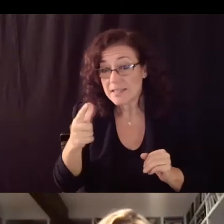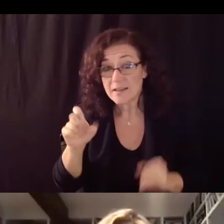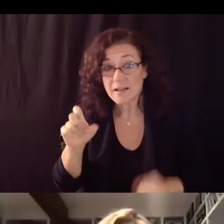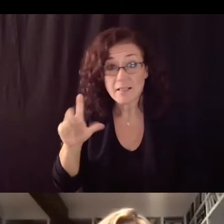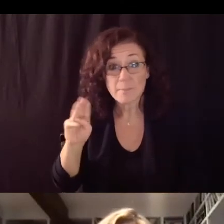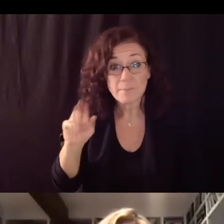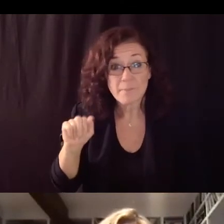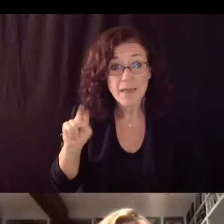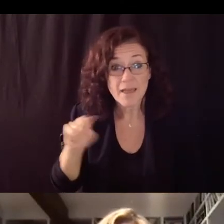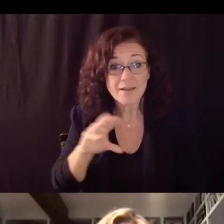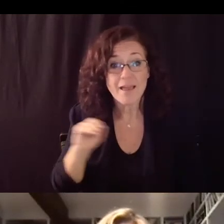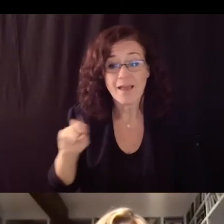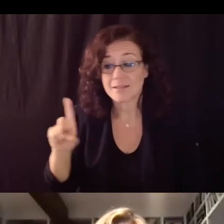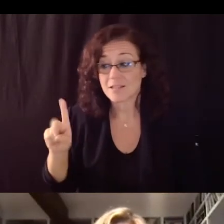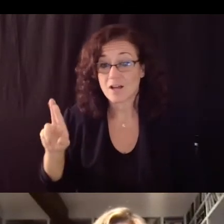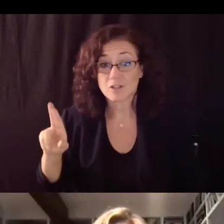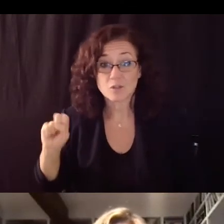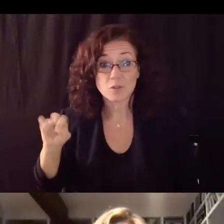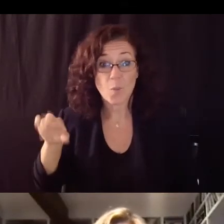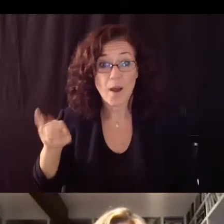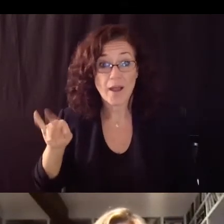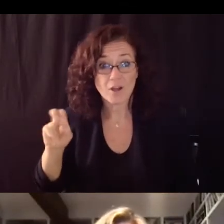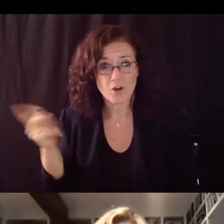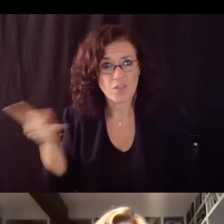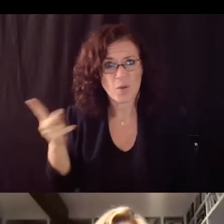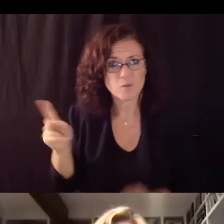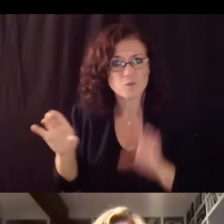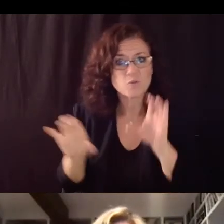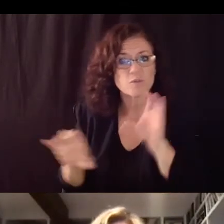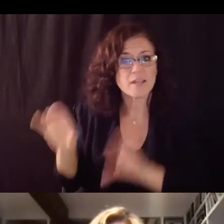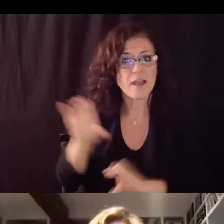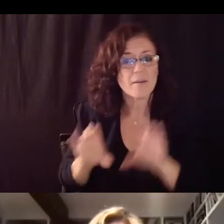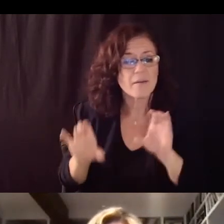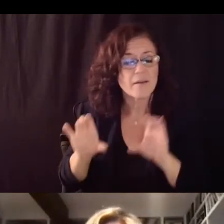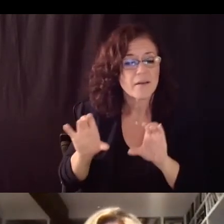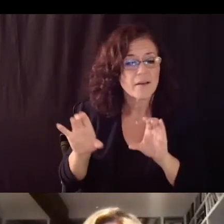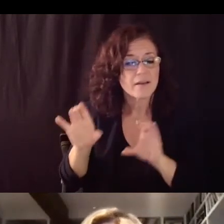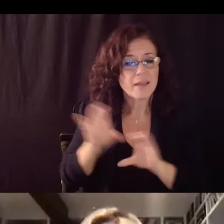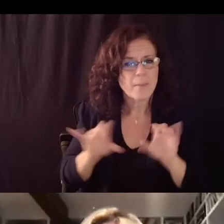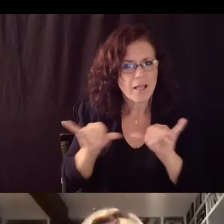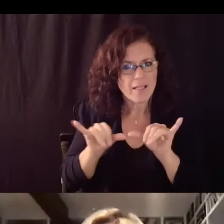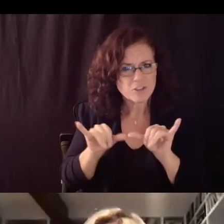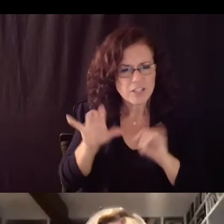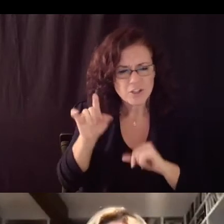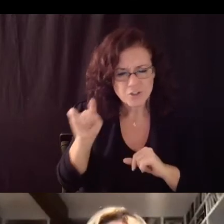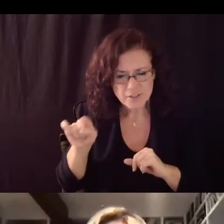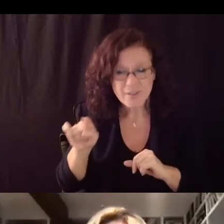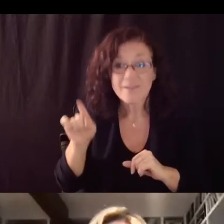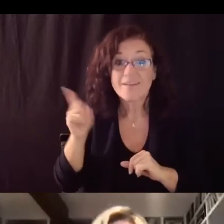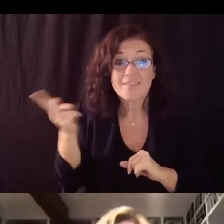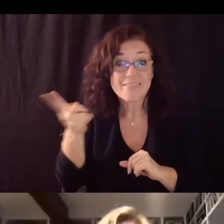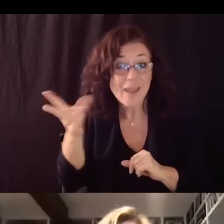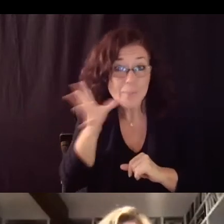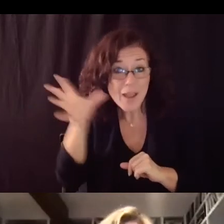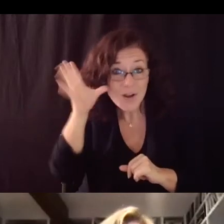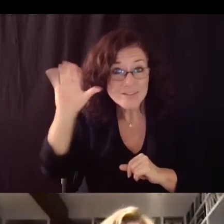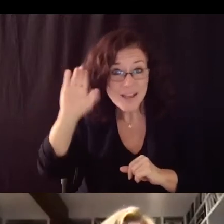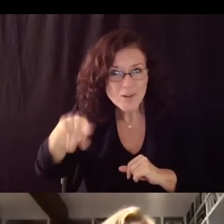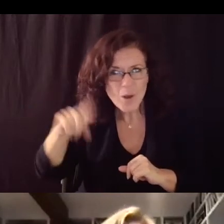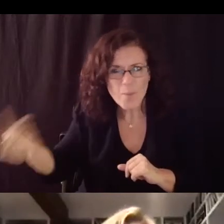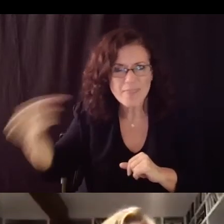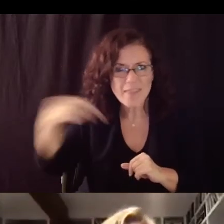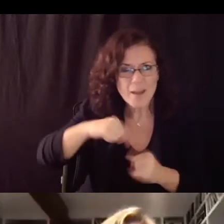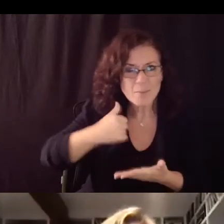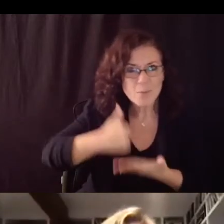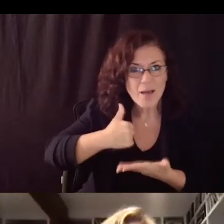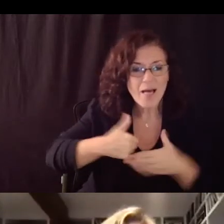wanted to thank them what wonderful contribution to come forward as parents chemical engineers to help and i read